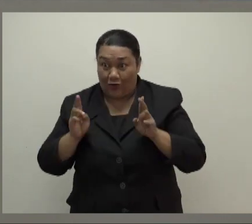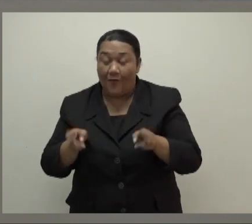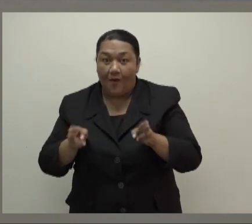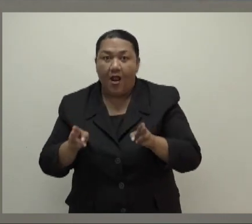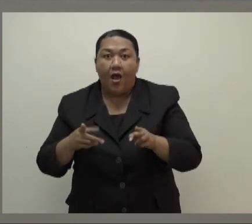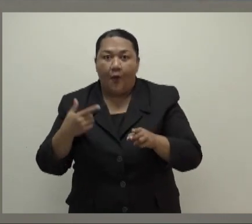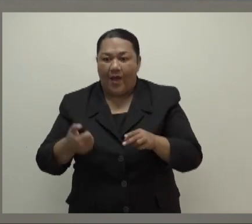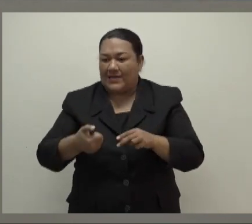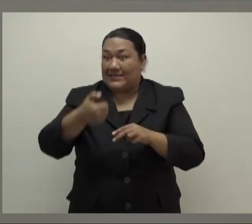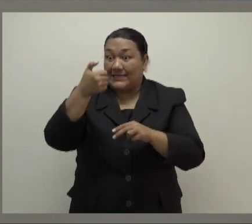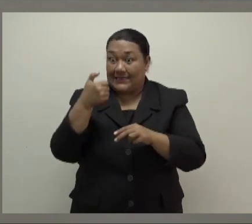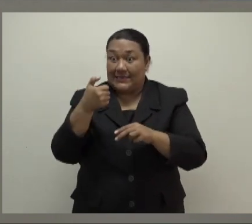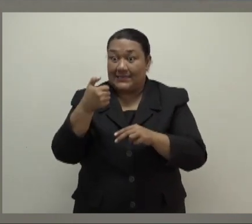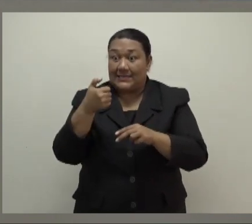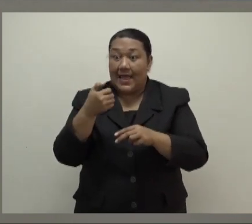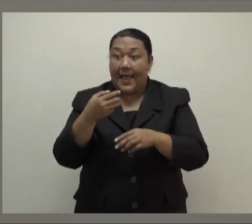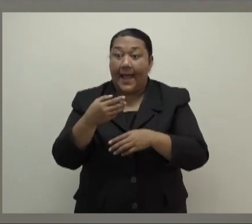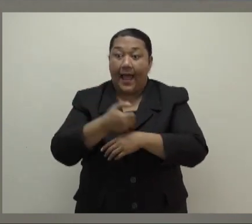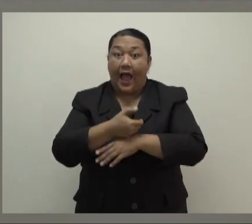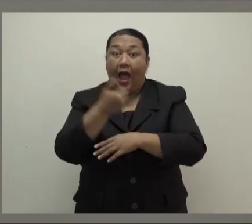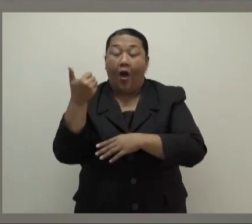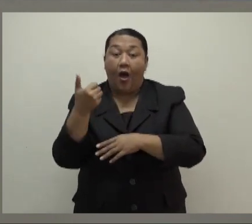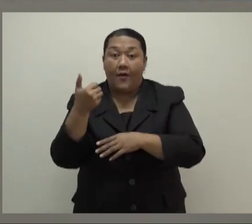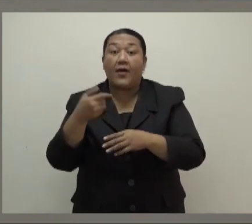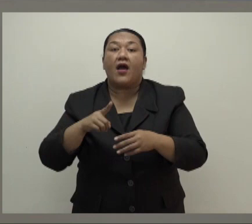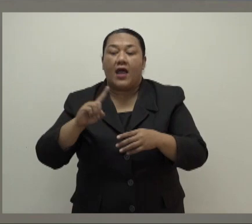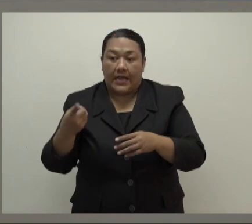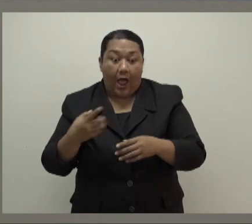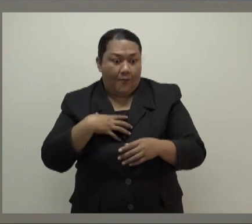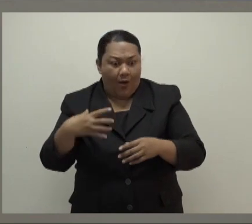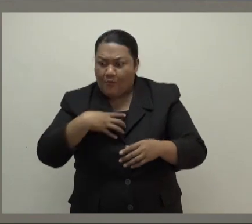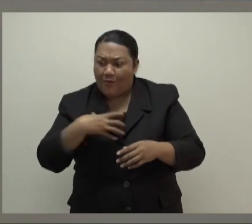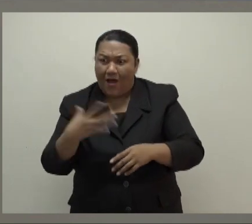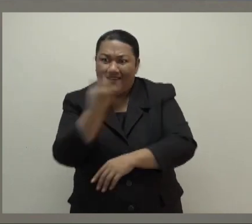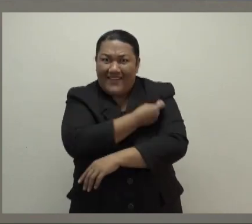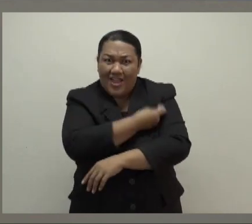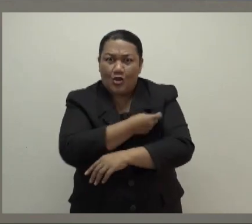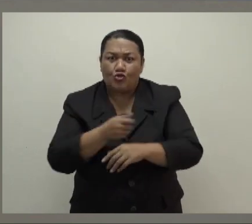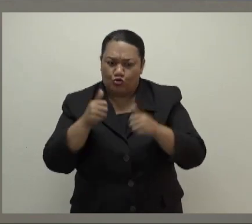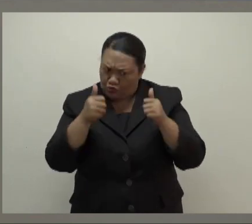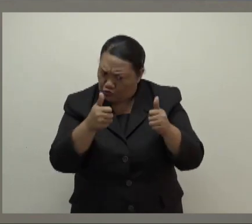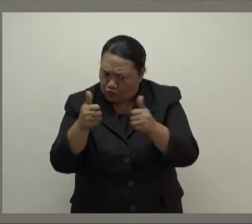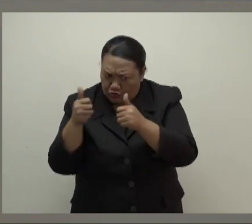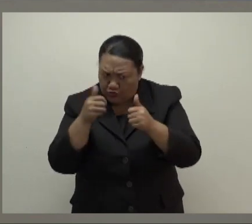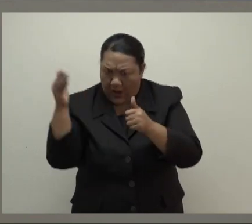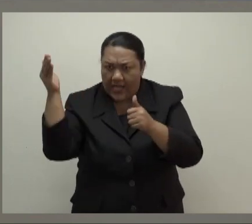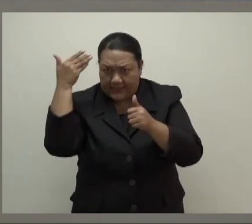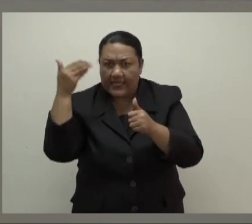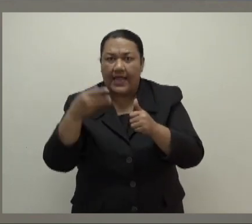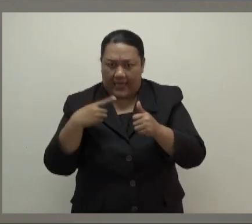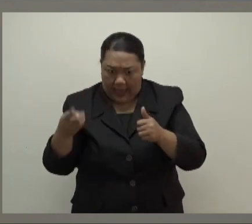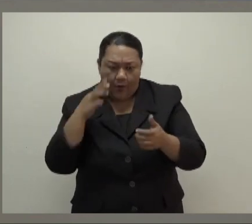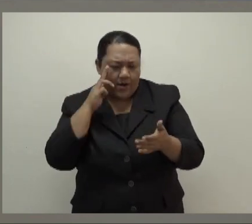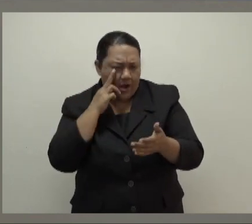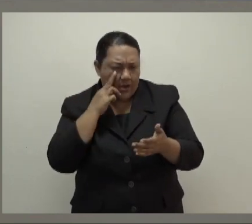hour to midnight in recognition of reaching our vaccination targets. Now, it's removed entirely. We recognize